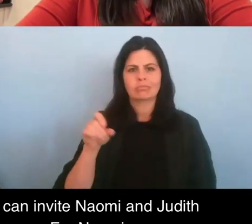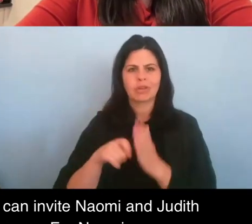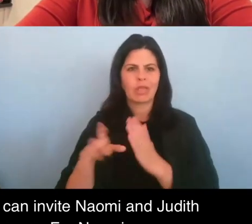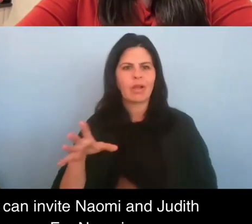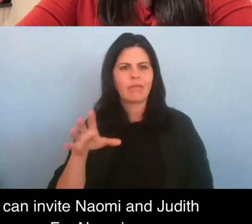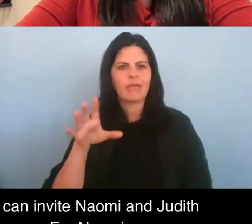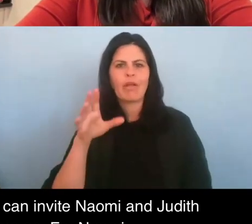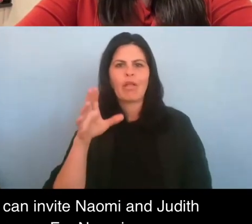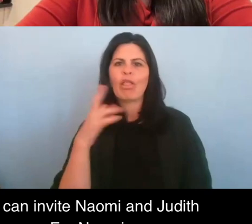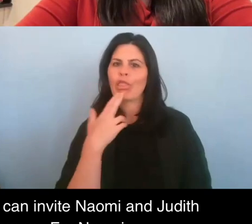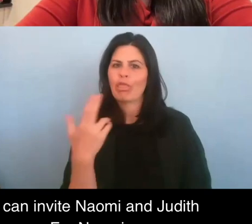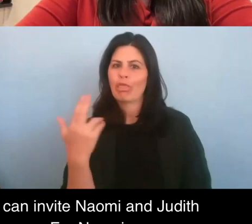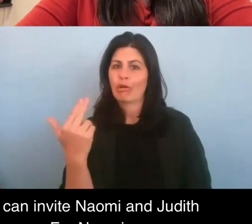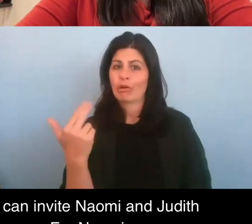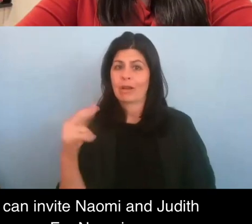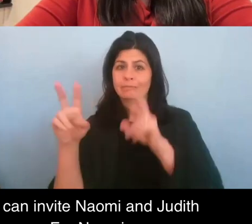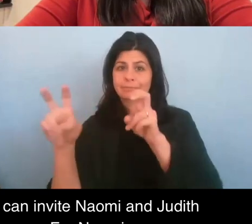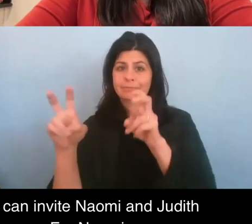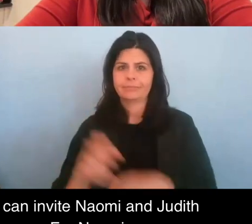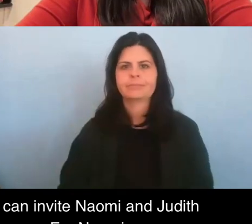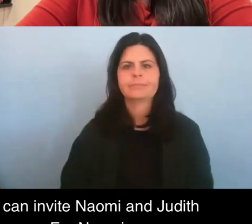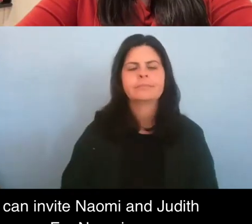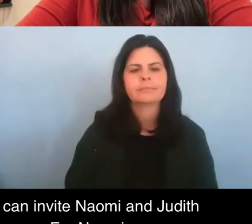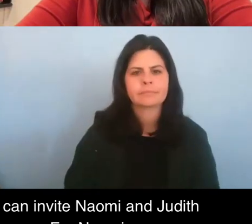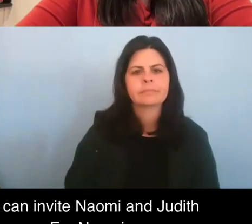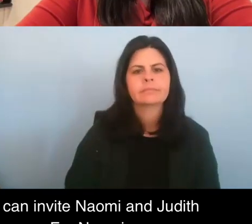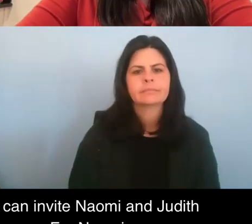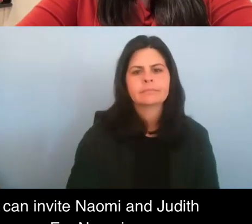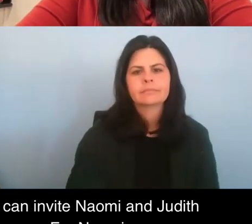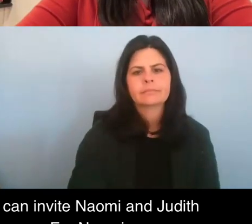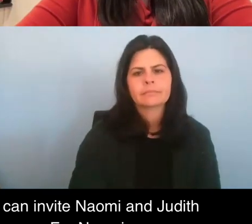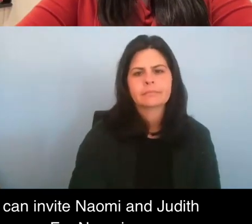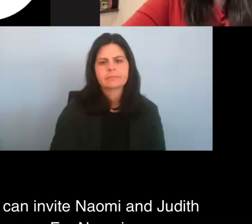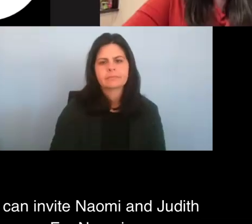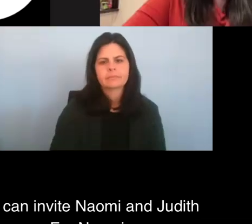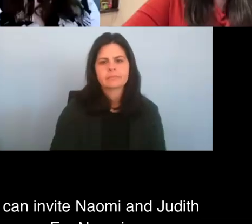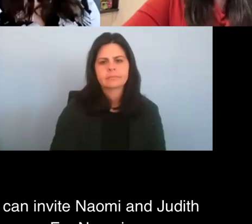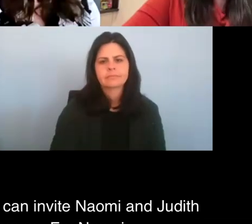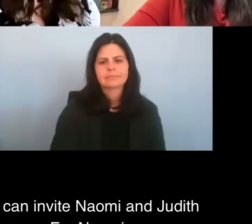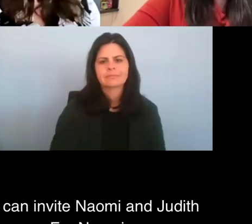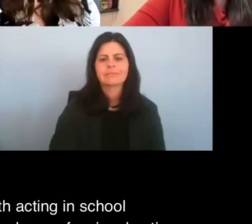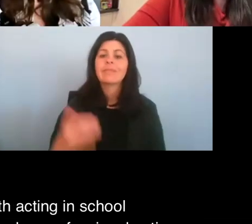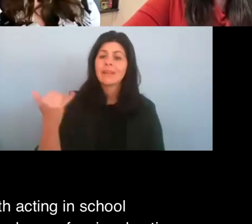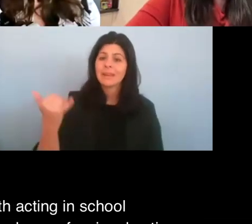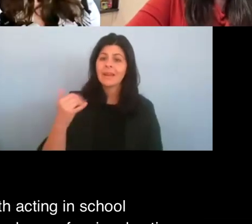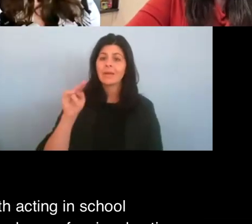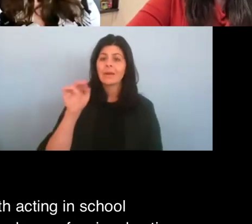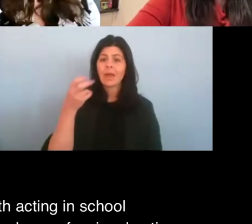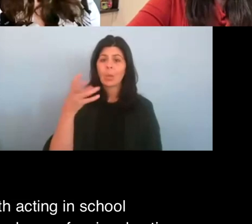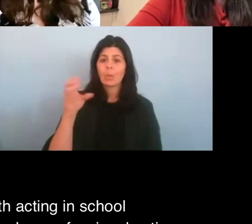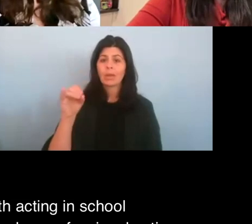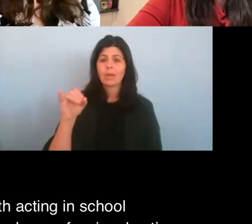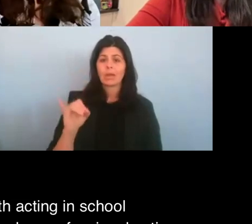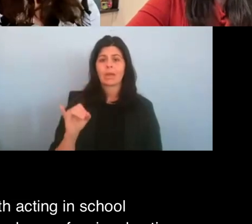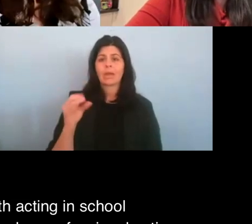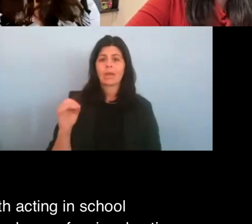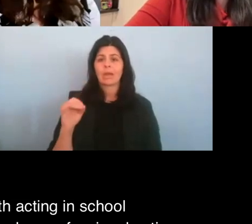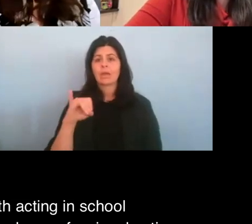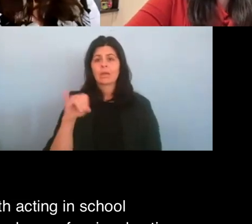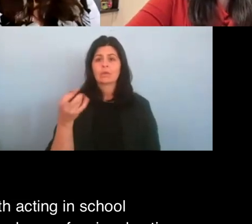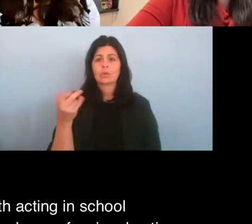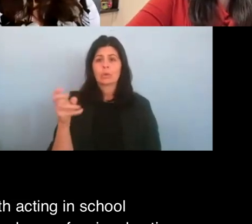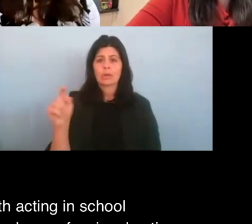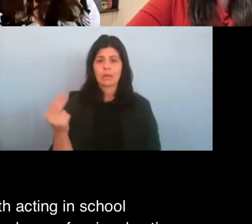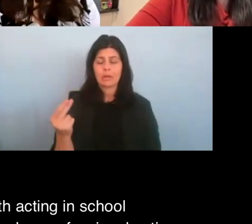Now we can invite Naomi and Judith to also turn their camera on. For Naomi, after falling in love with acting in